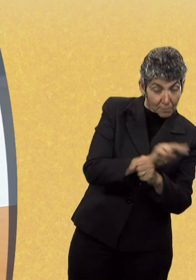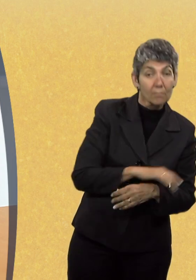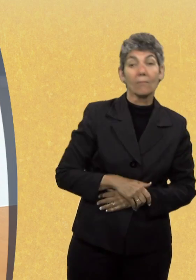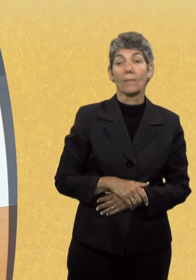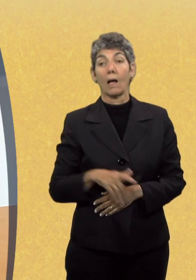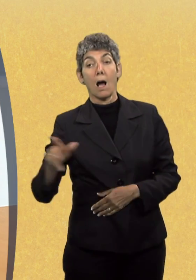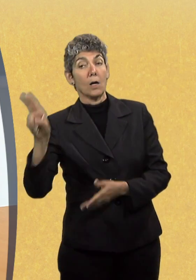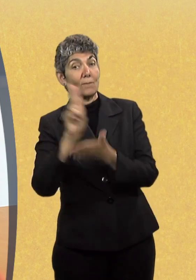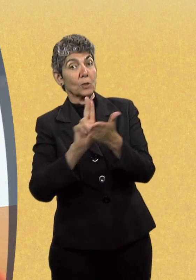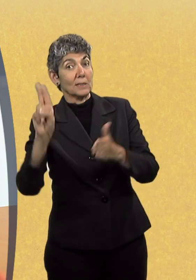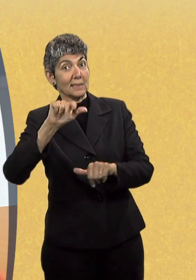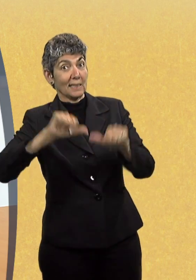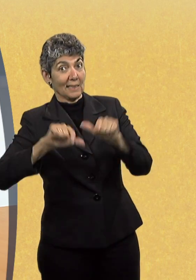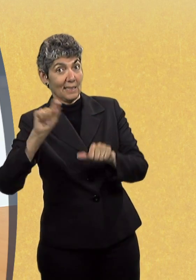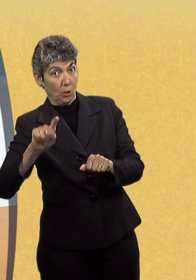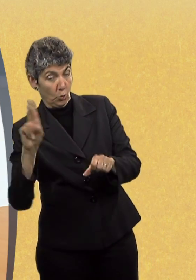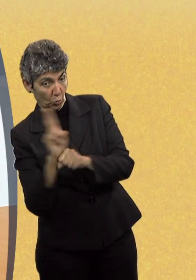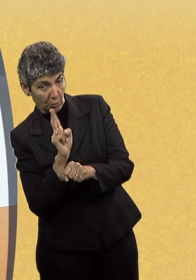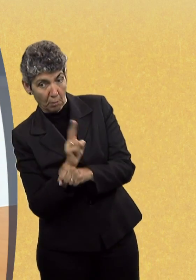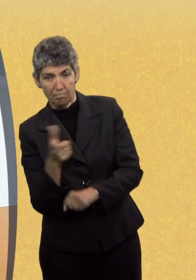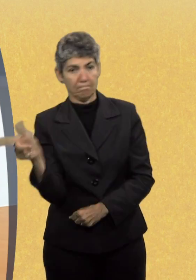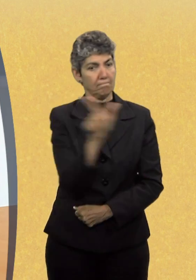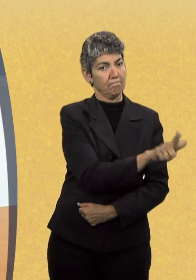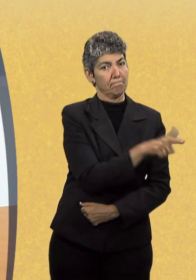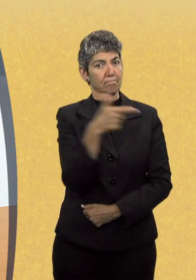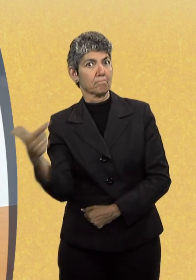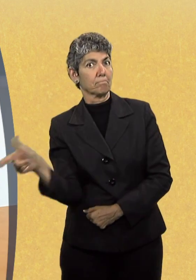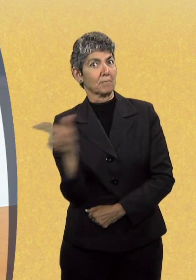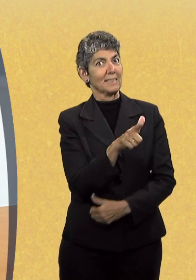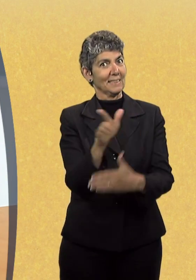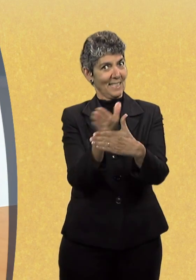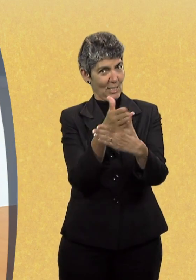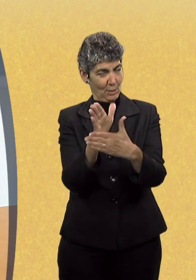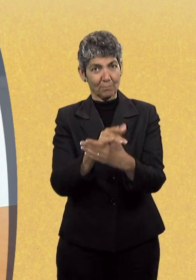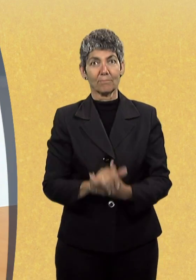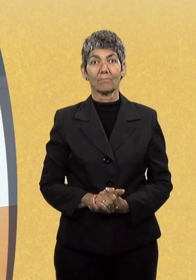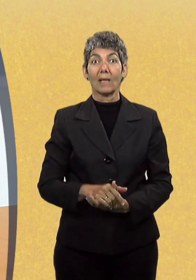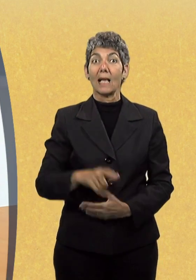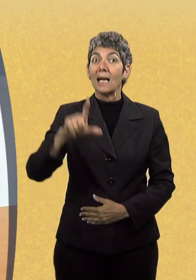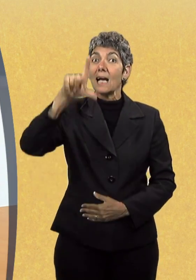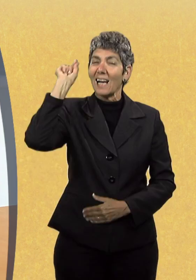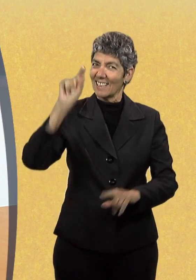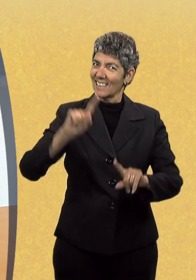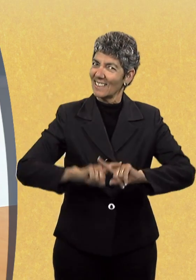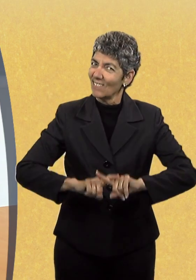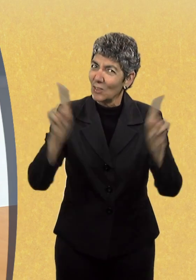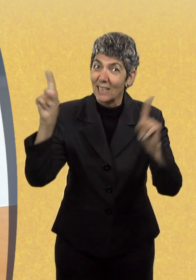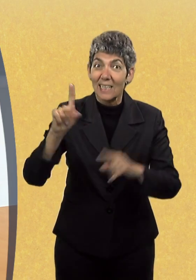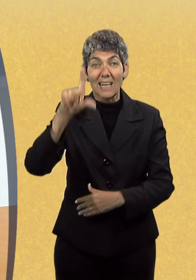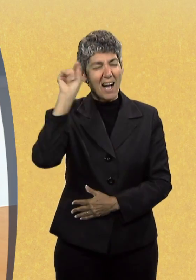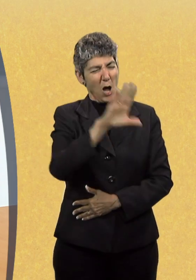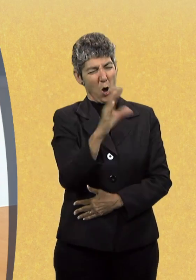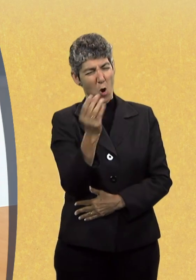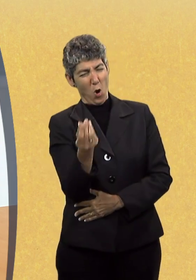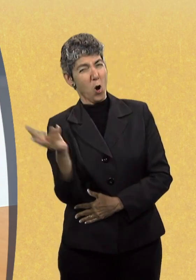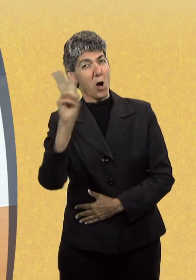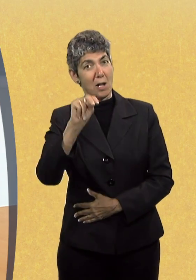on the scanner with all the doctors who need to use the scanner for medical reasons.